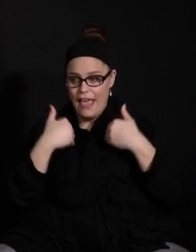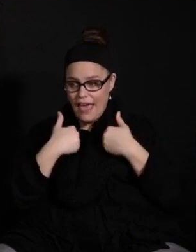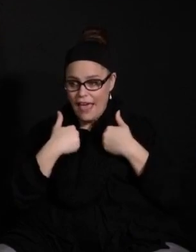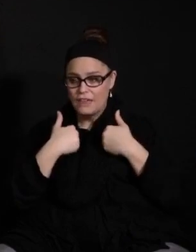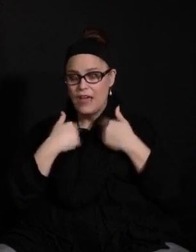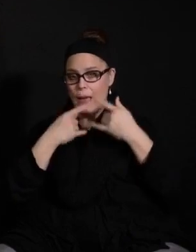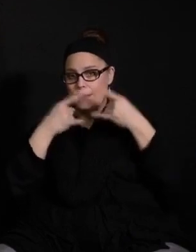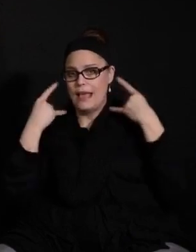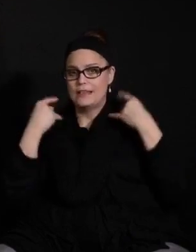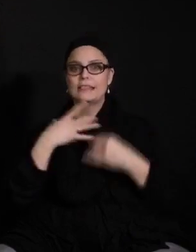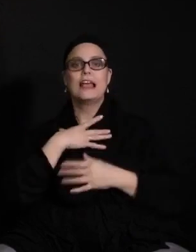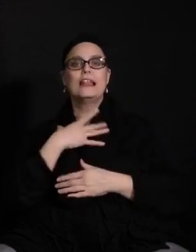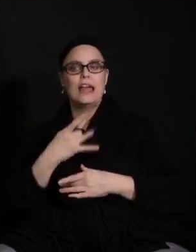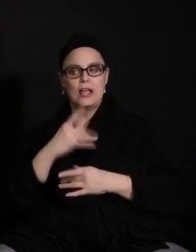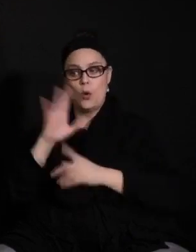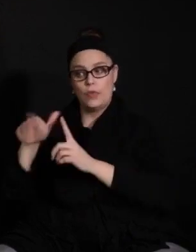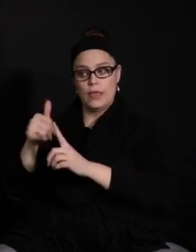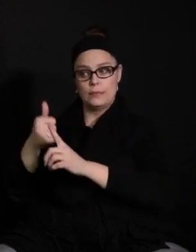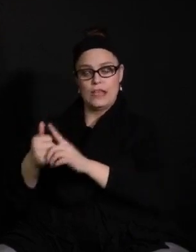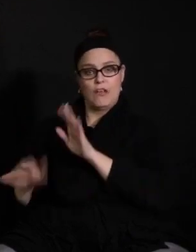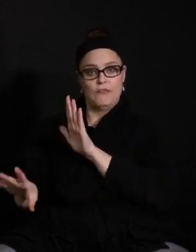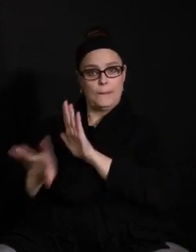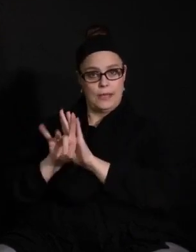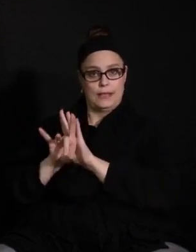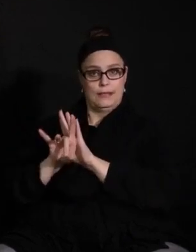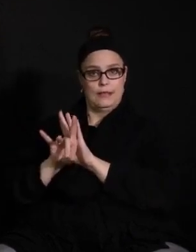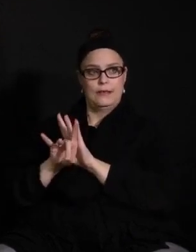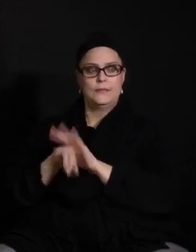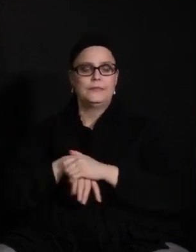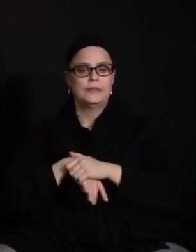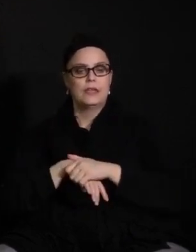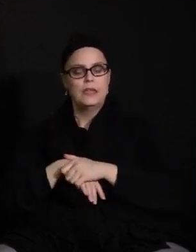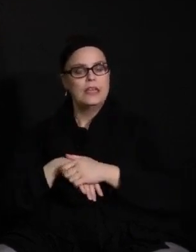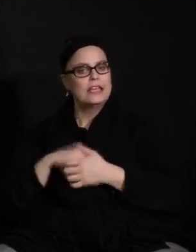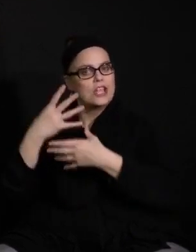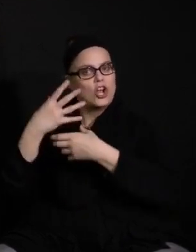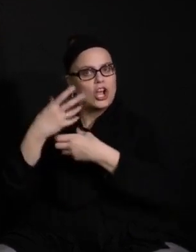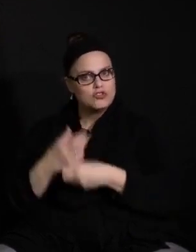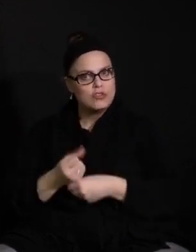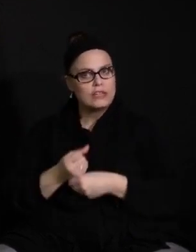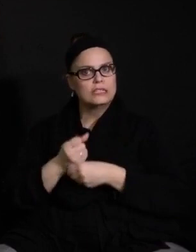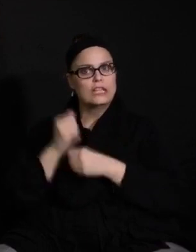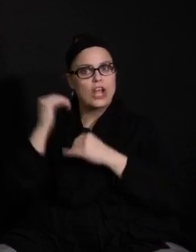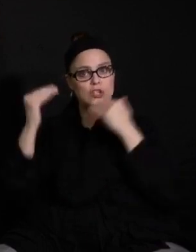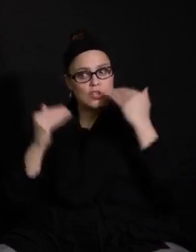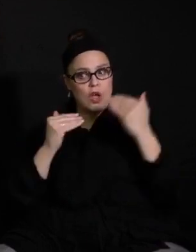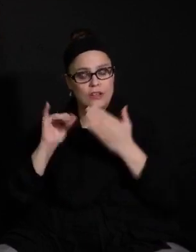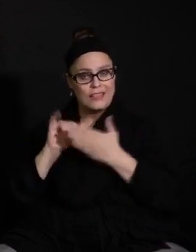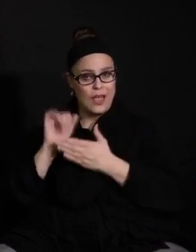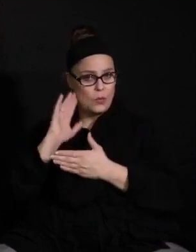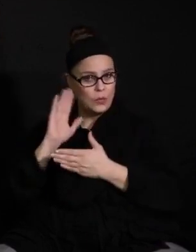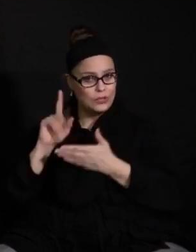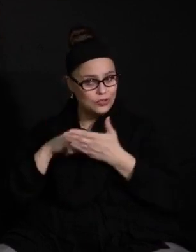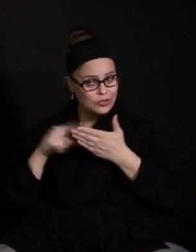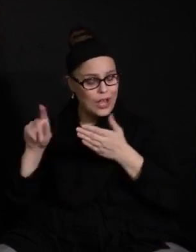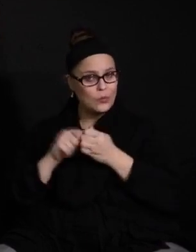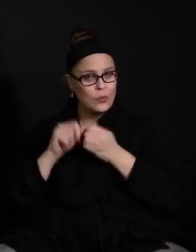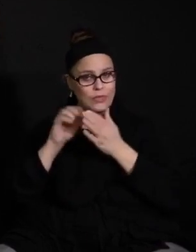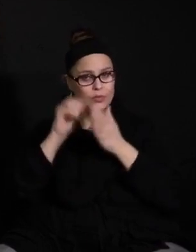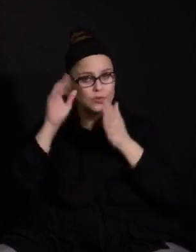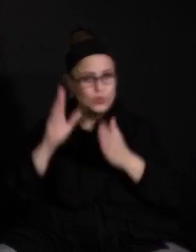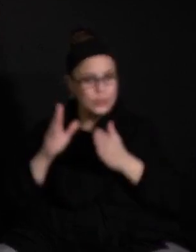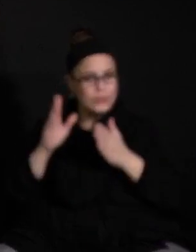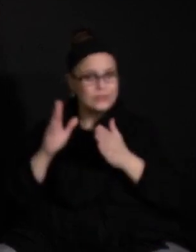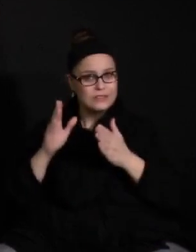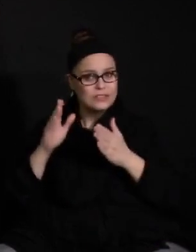that they like or they choose. Is there a trusted adult in the building that would check in with that student throughout the day?